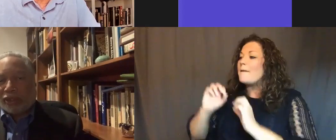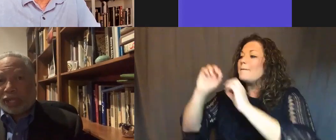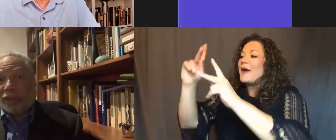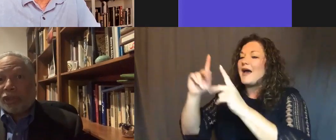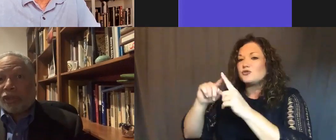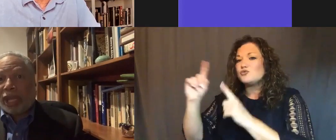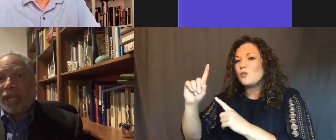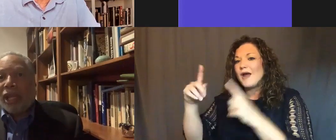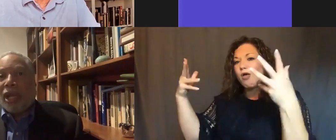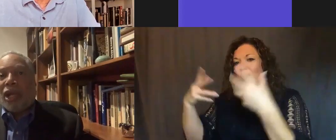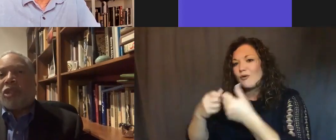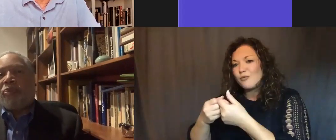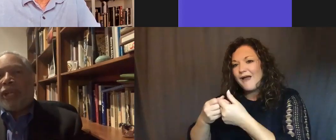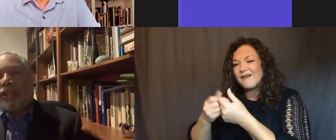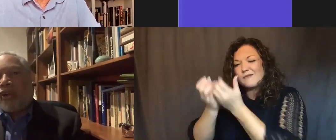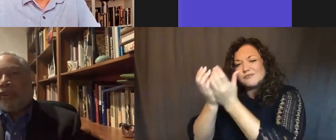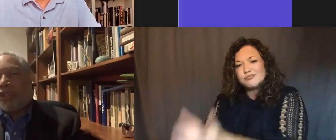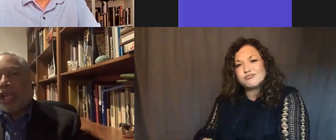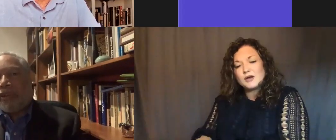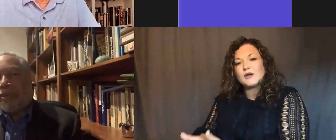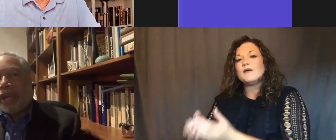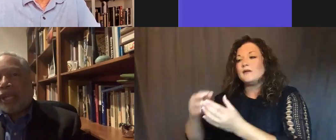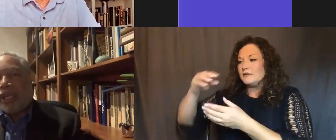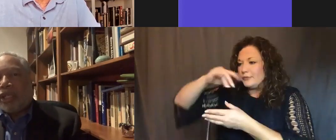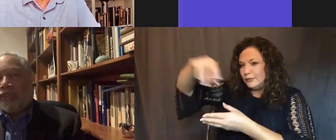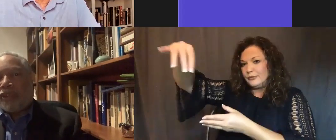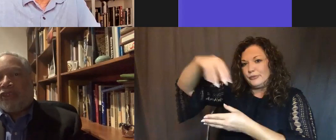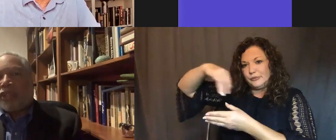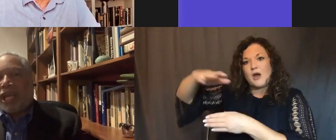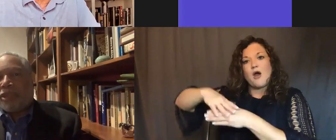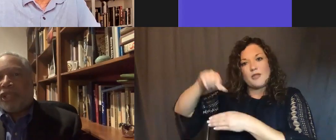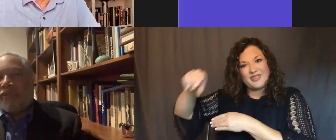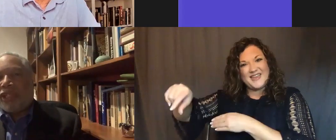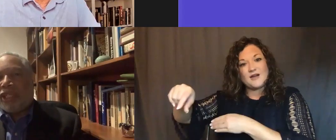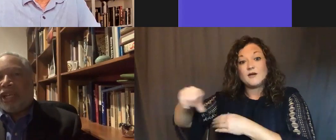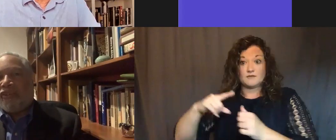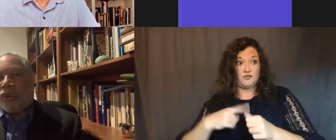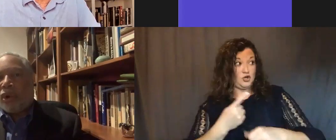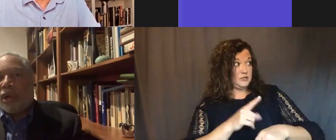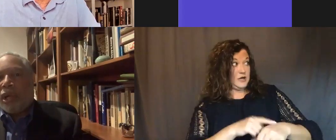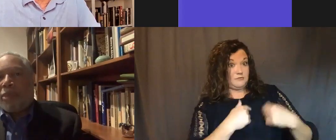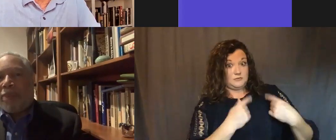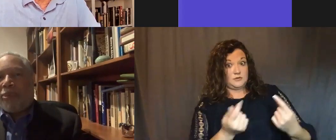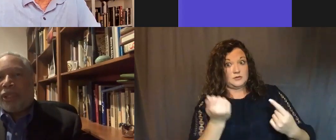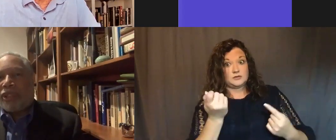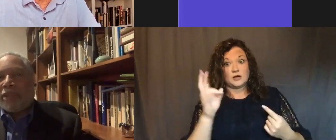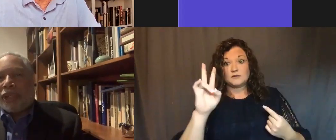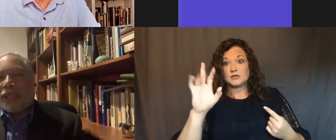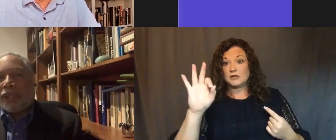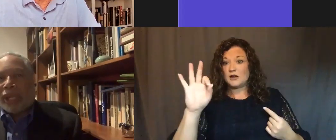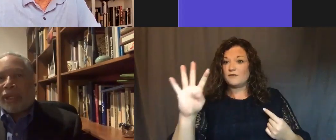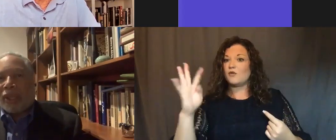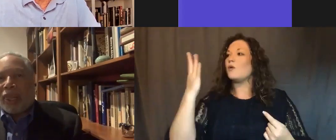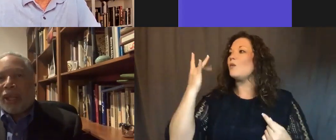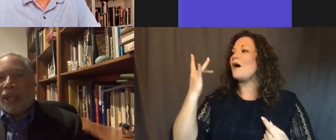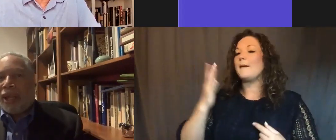wreck, the Sal Jose, sprinkle it over the site of the wreck. So for the first time since 1794, my people can sleep in